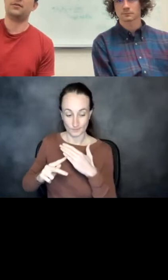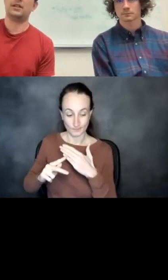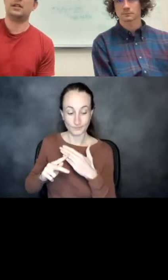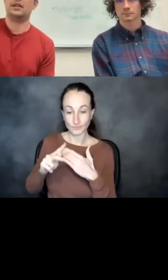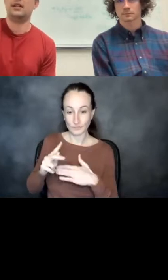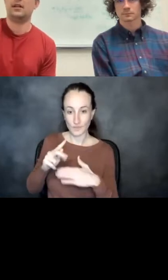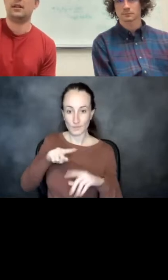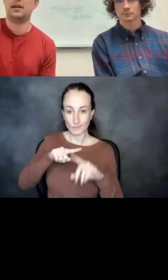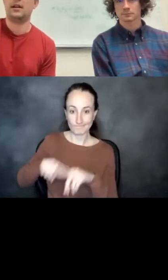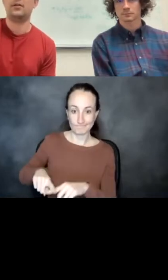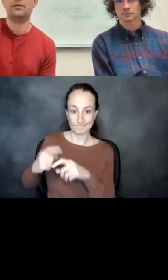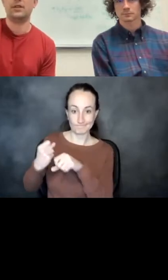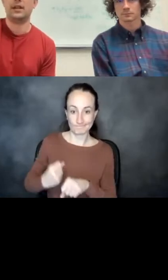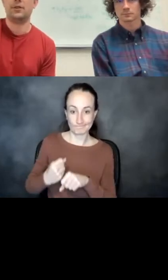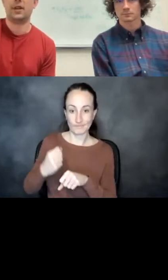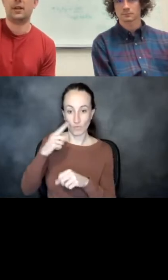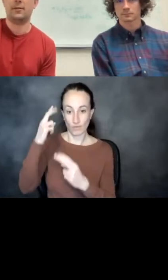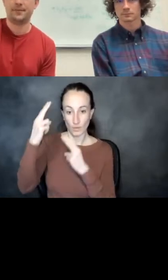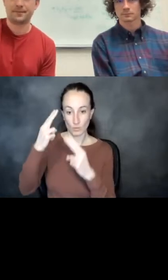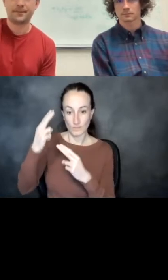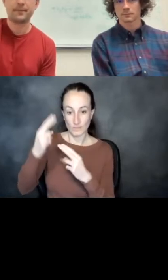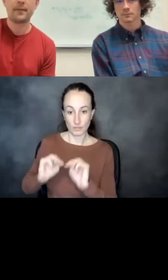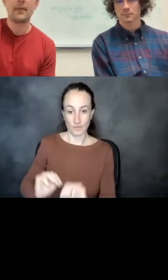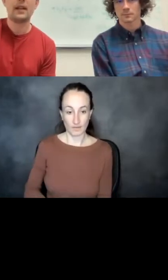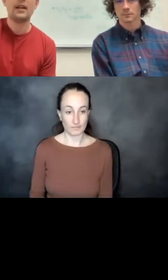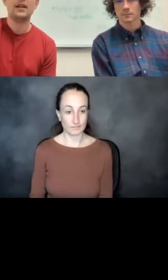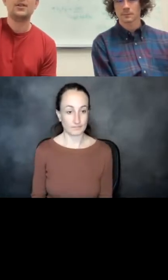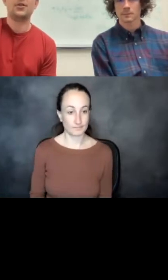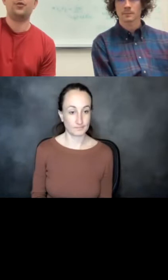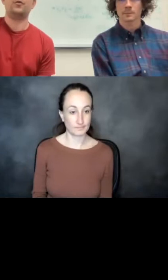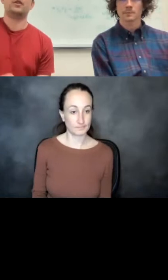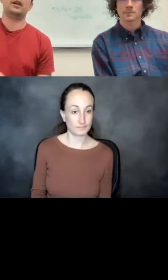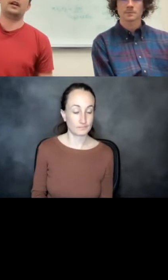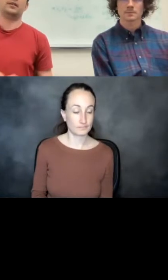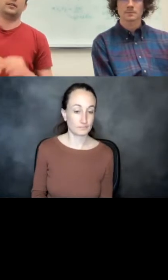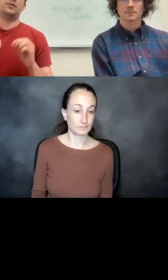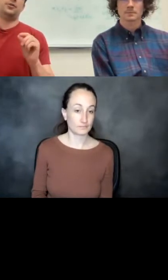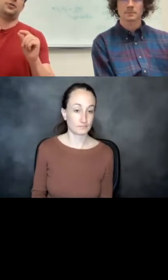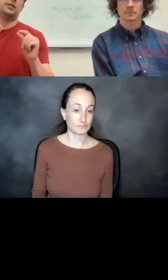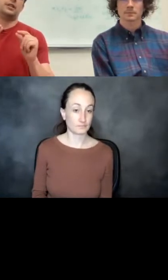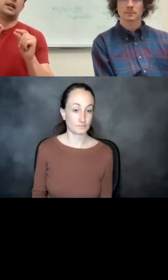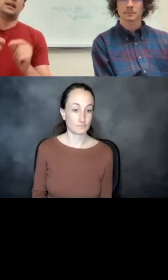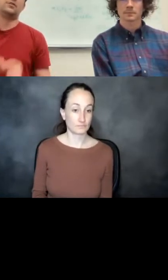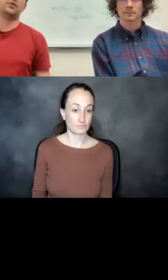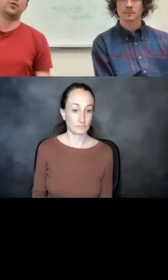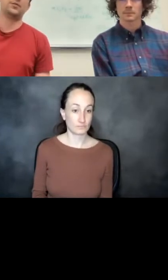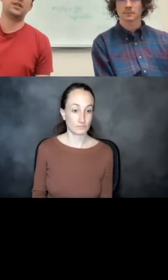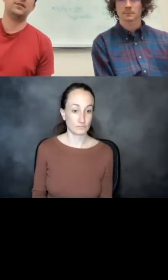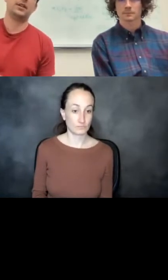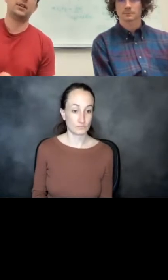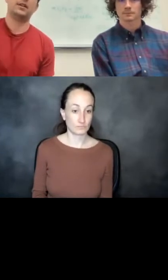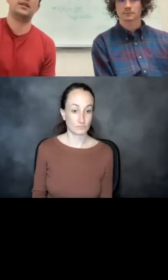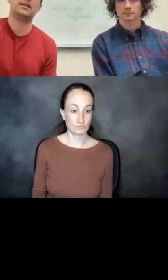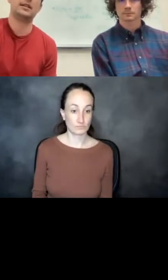most heavily in the hallucination method. So just getting a little more